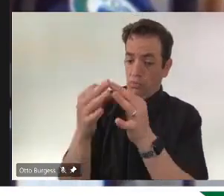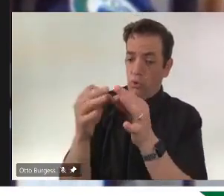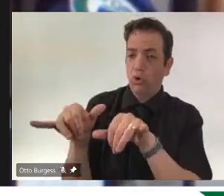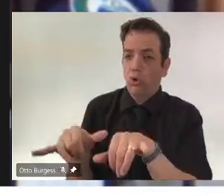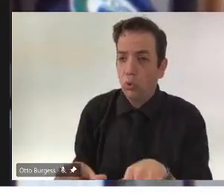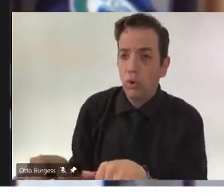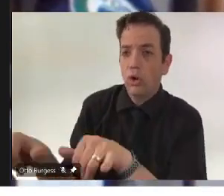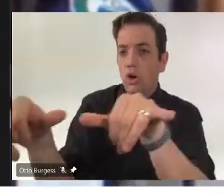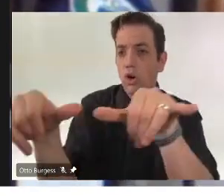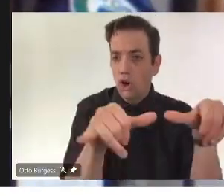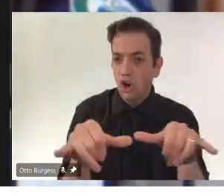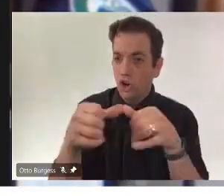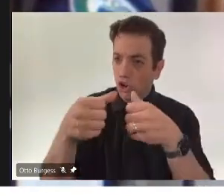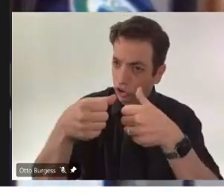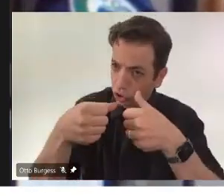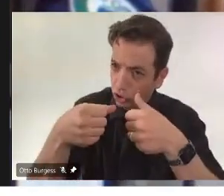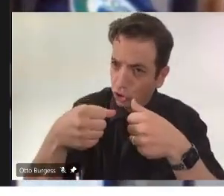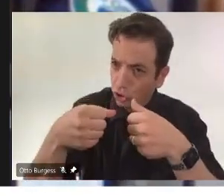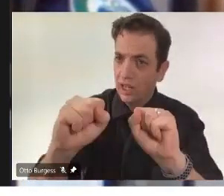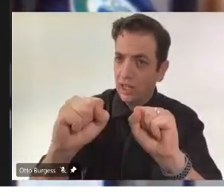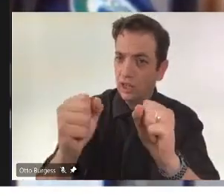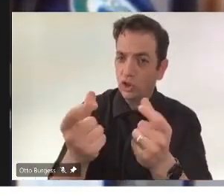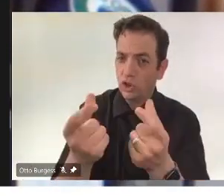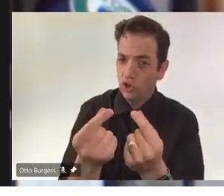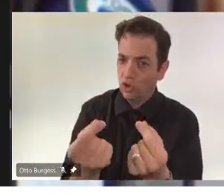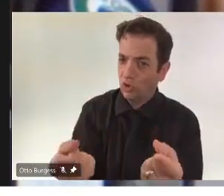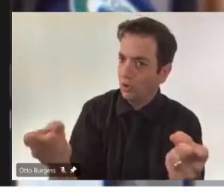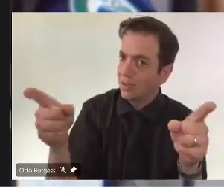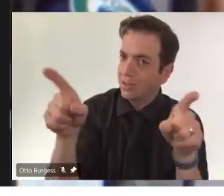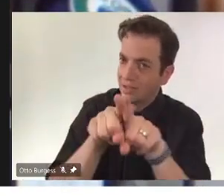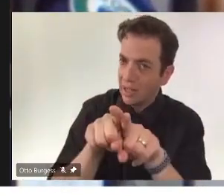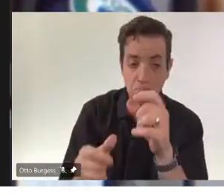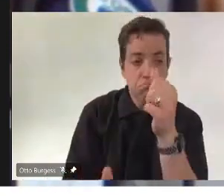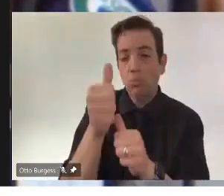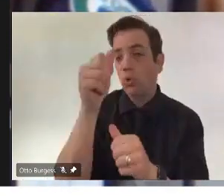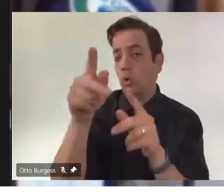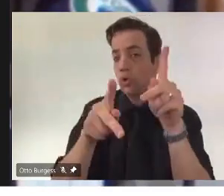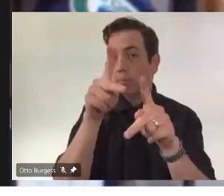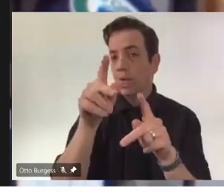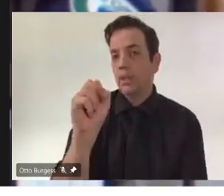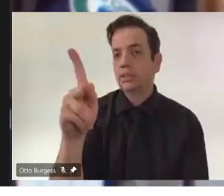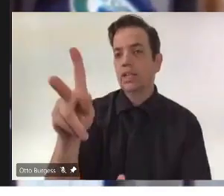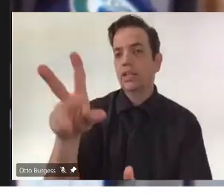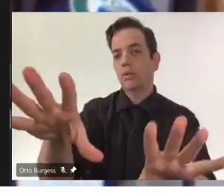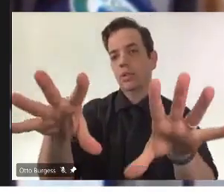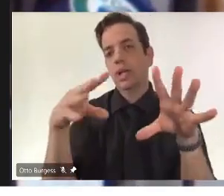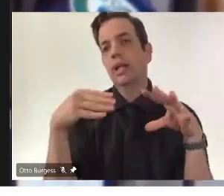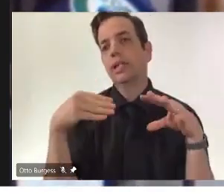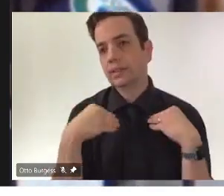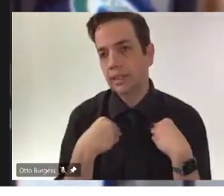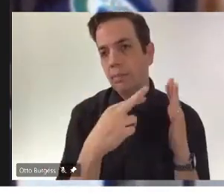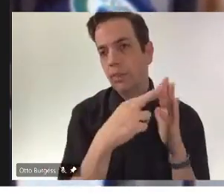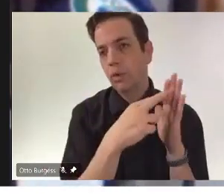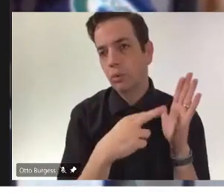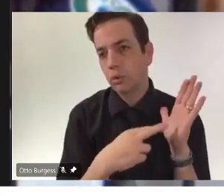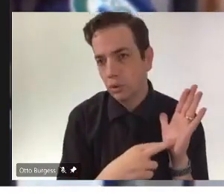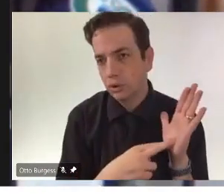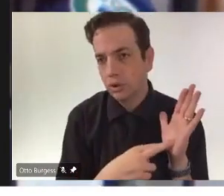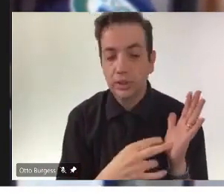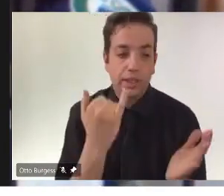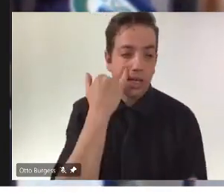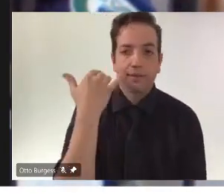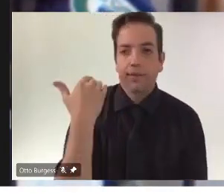by and large, the vast majority of people in Saskatchewan have followed the restrictions. But when there's situations like this that arise,